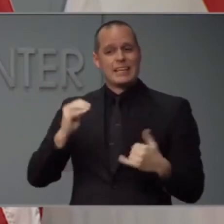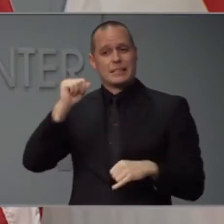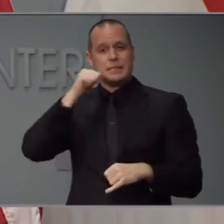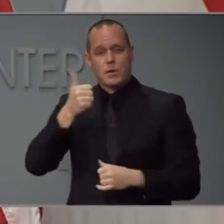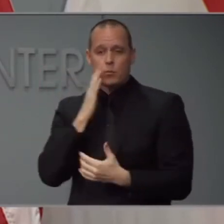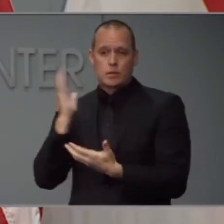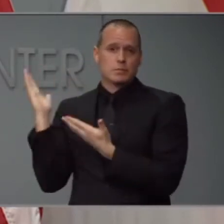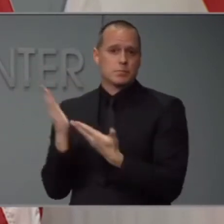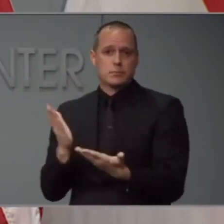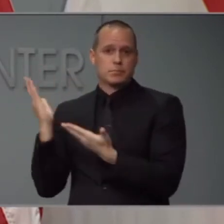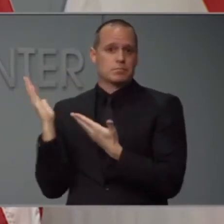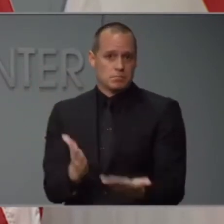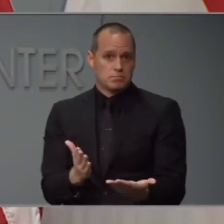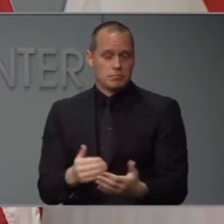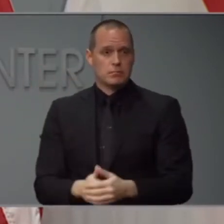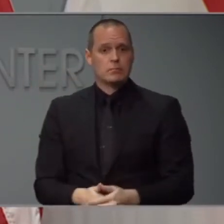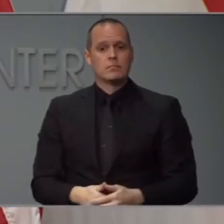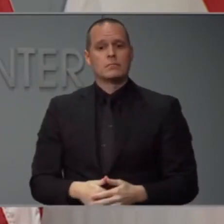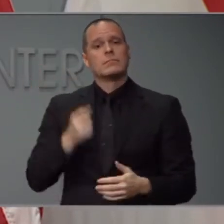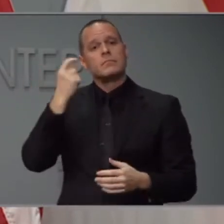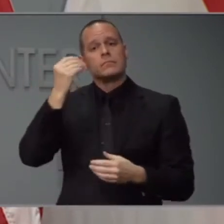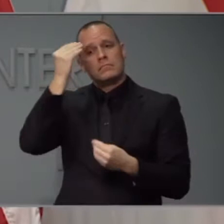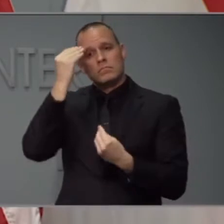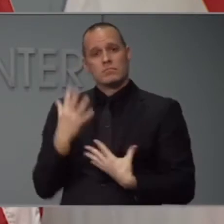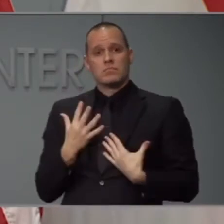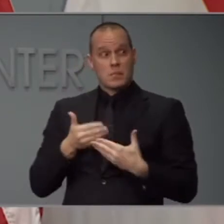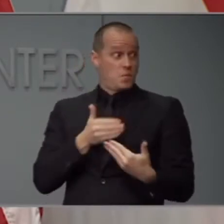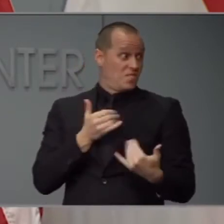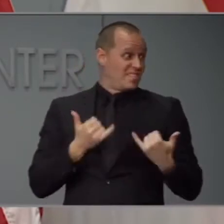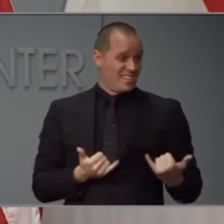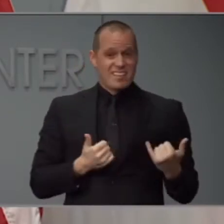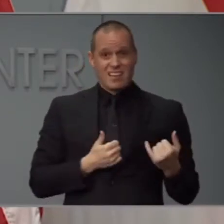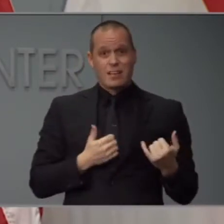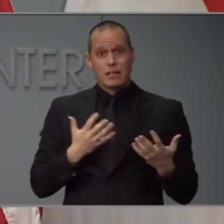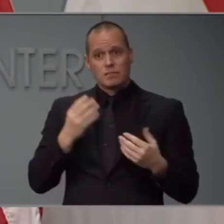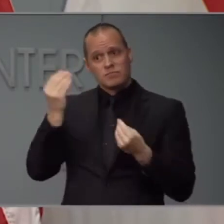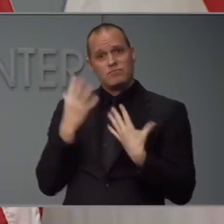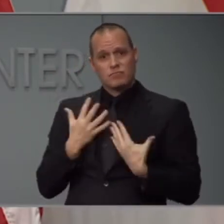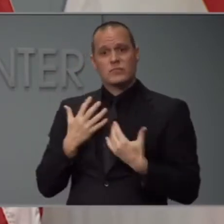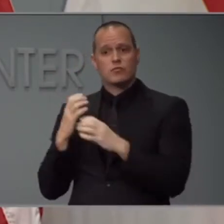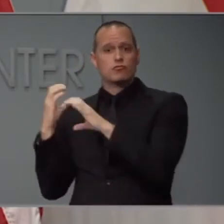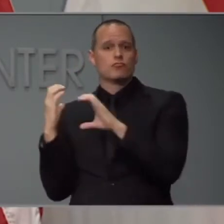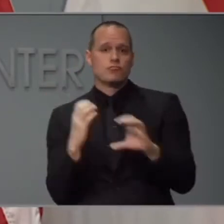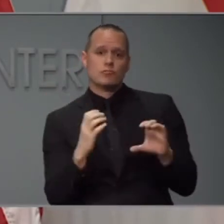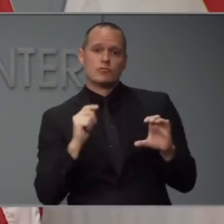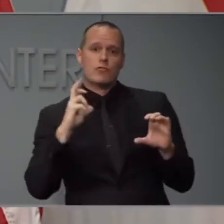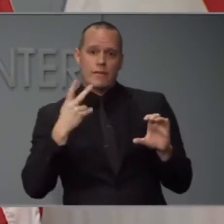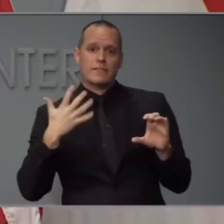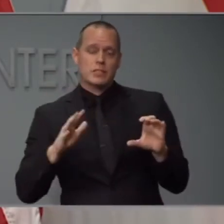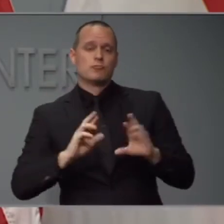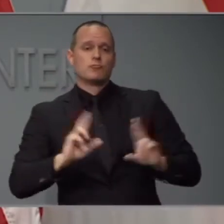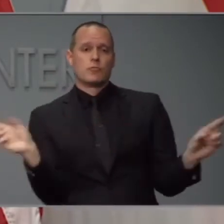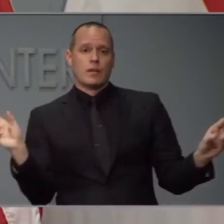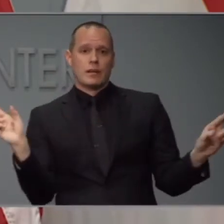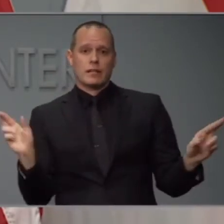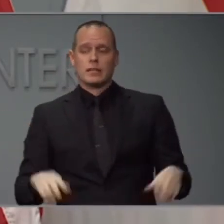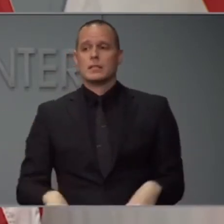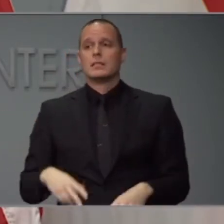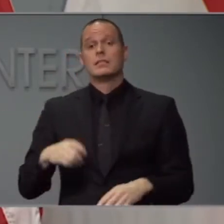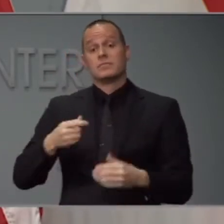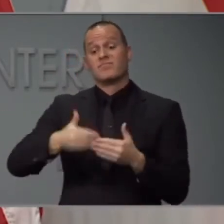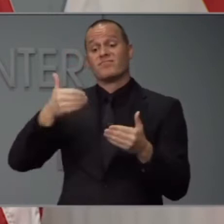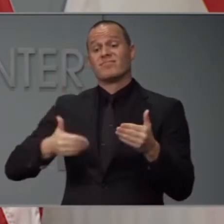fact, before I came in here, I was notified that some of the trucks had already arrived. We've received two other shipments from the National